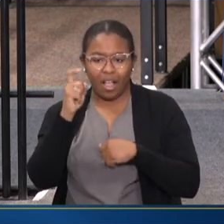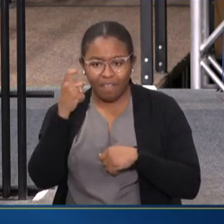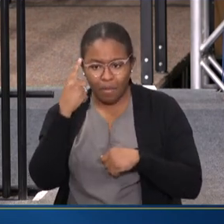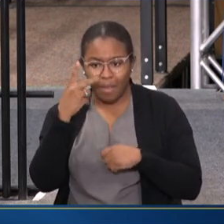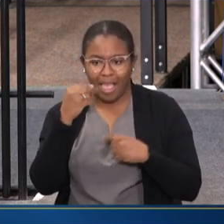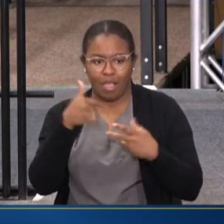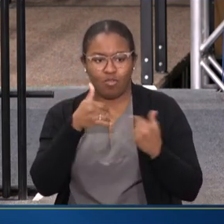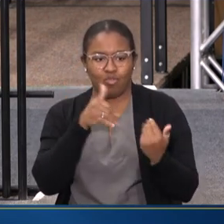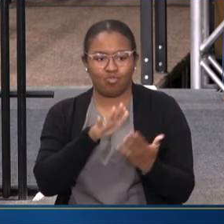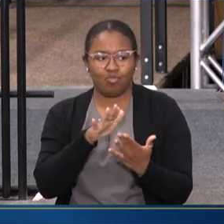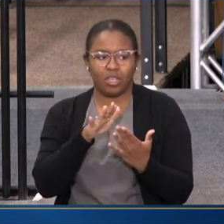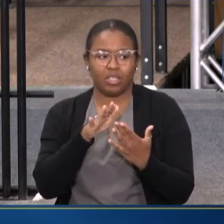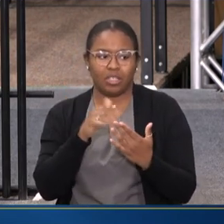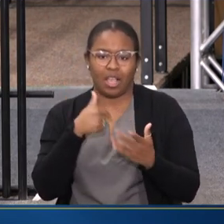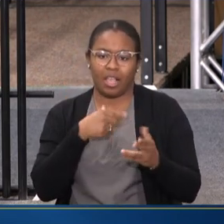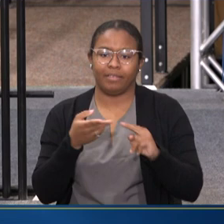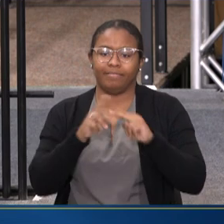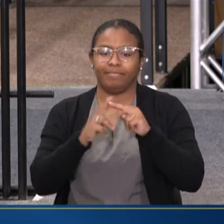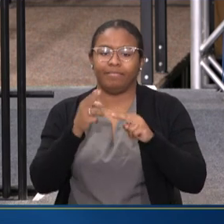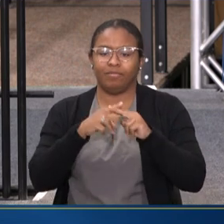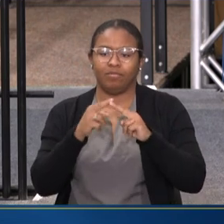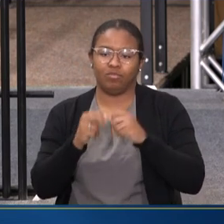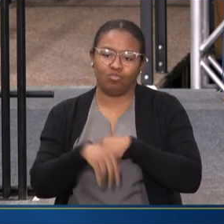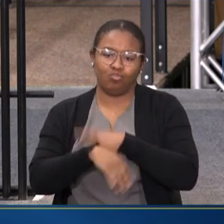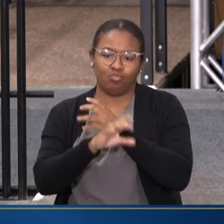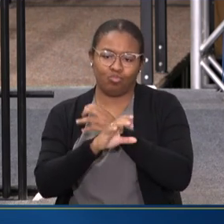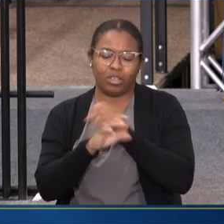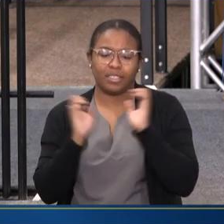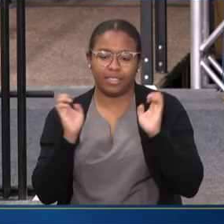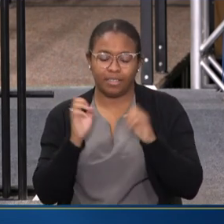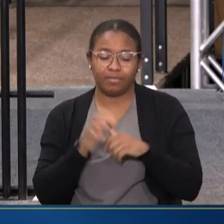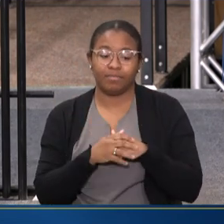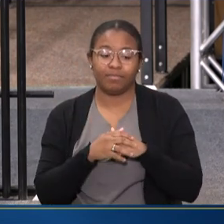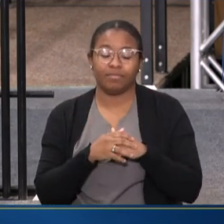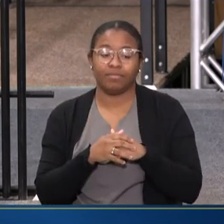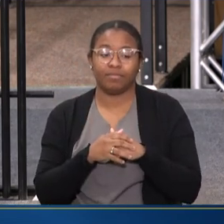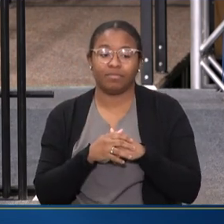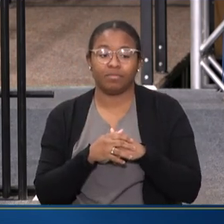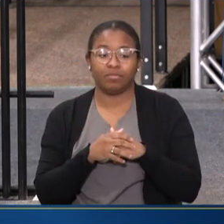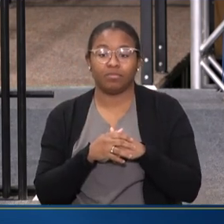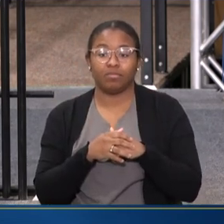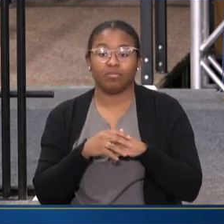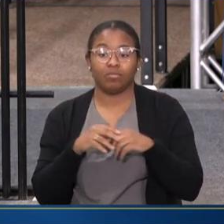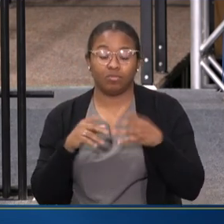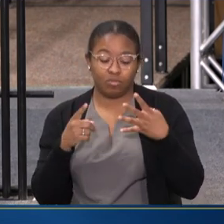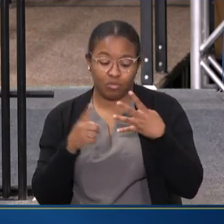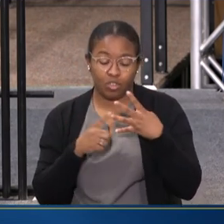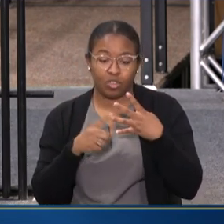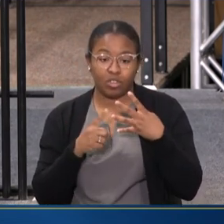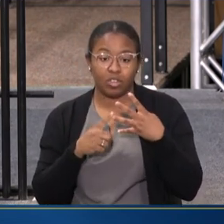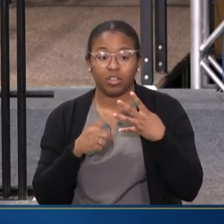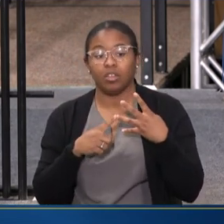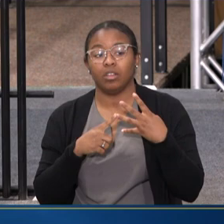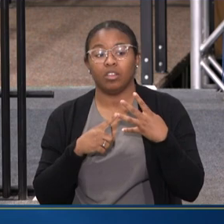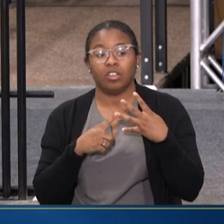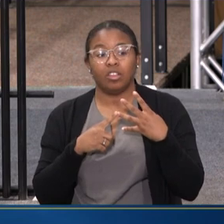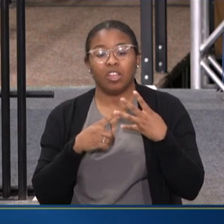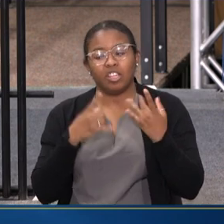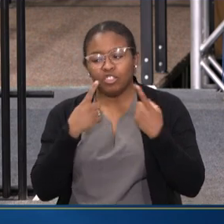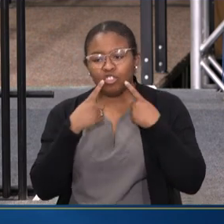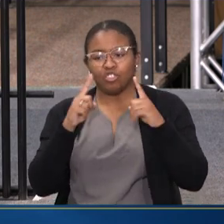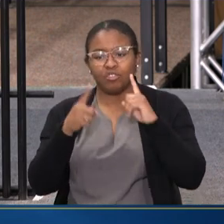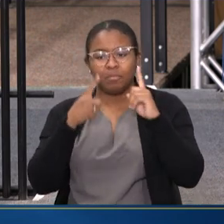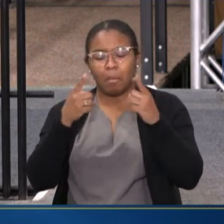addressing this escalating crisis. Thirdly, achieve public policies that